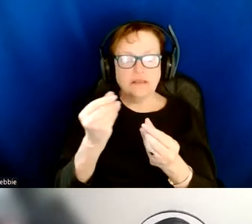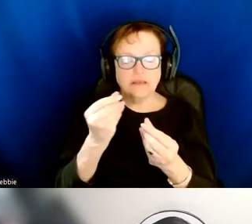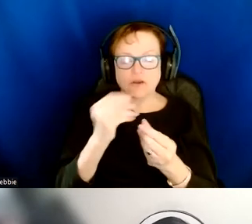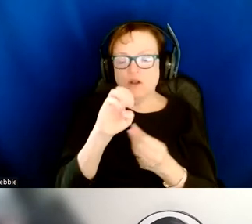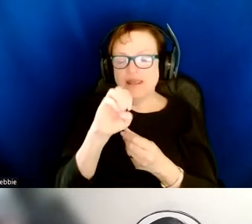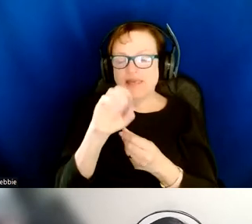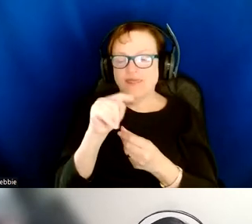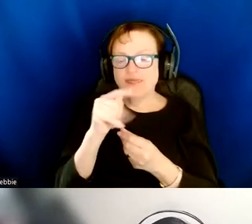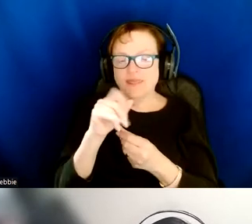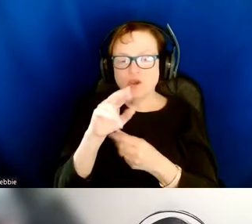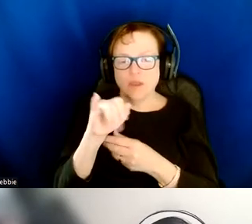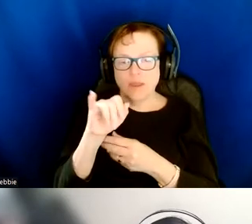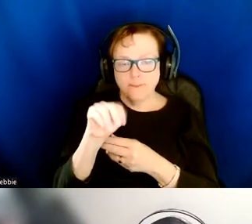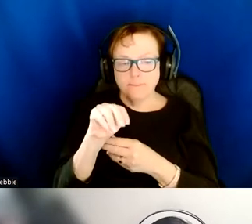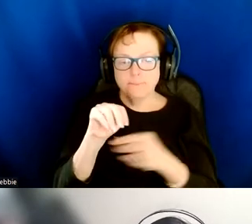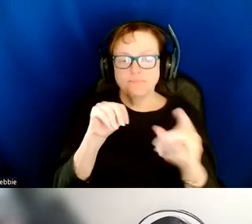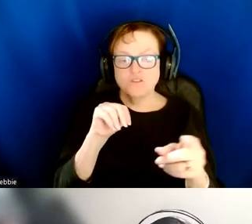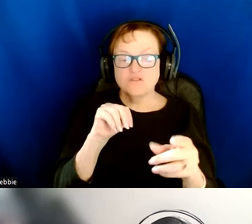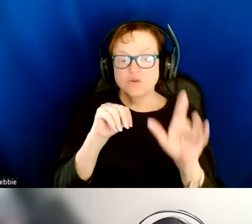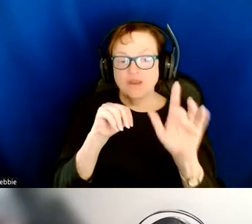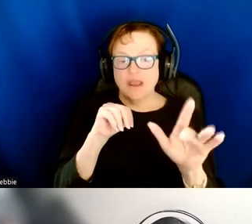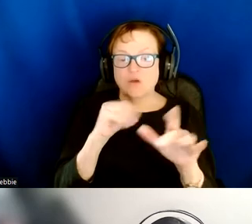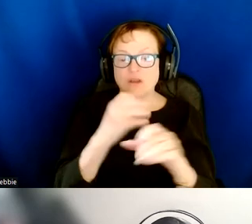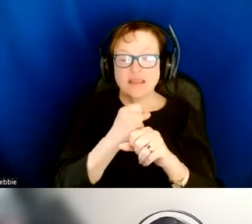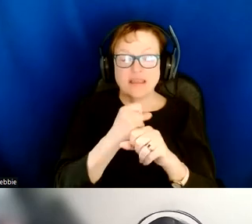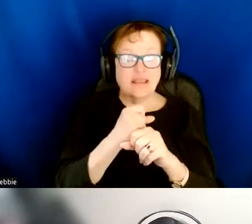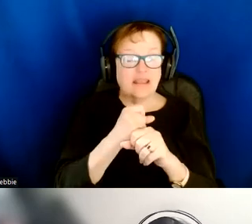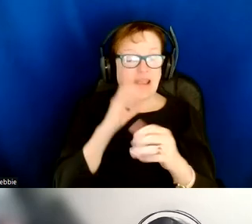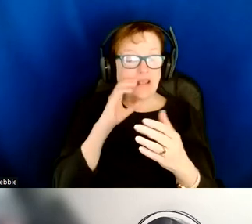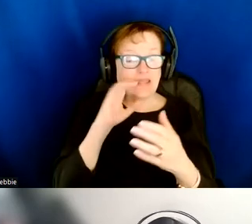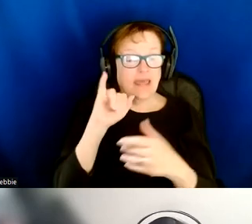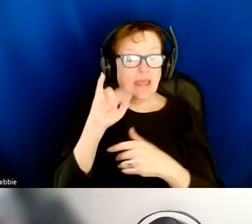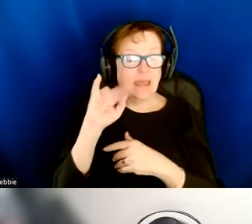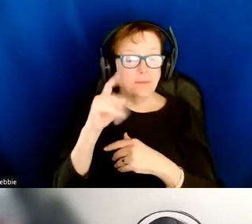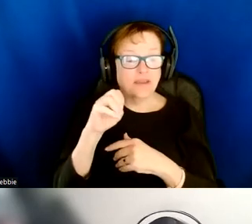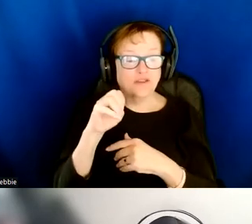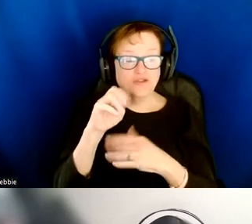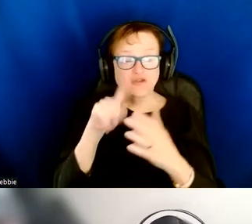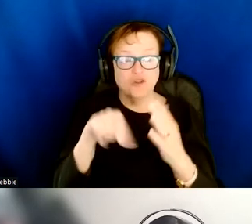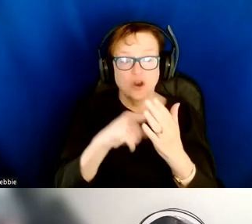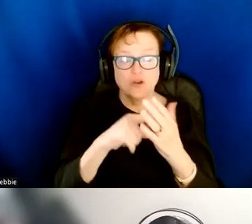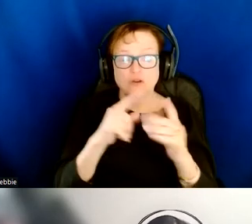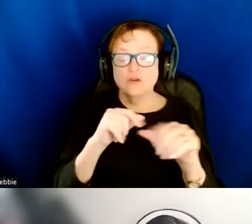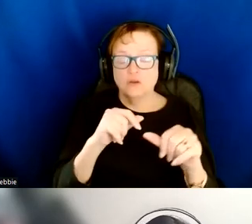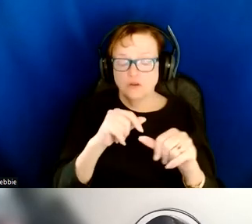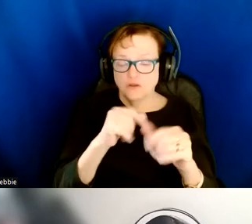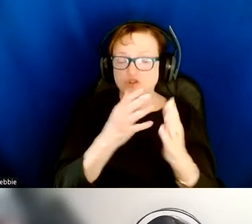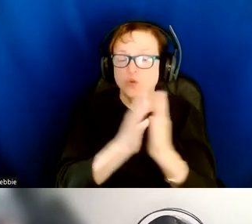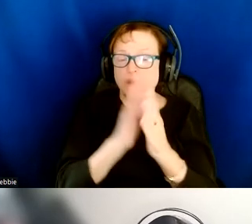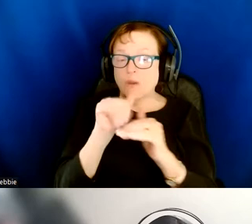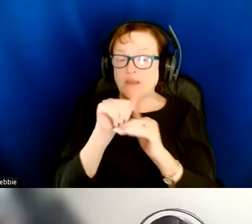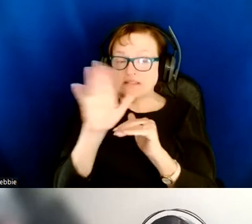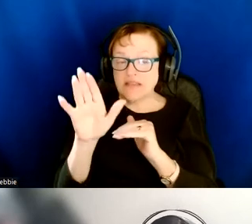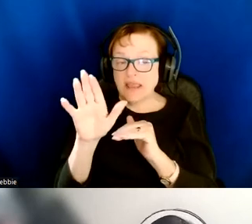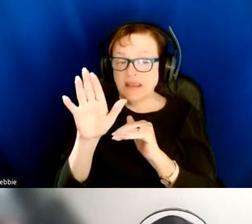So, I'm now activating the button Get Image Charts Rendering, and I've got another pop-up here. Image request sent. I'm going to get another pop